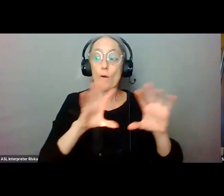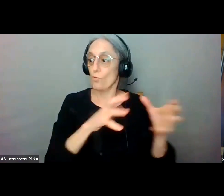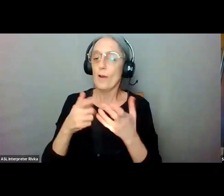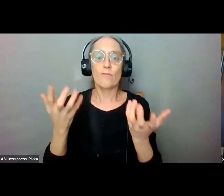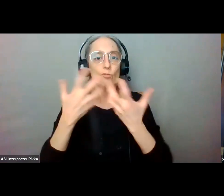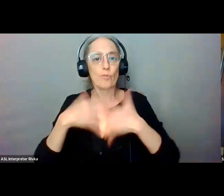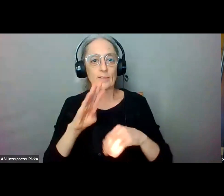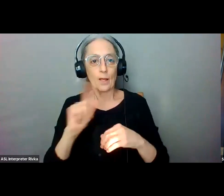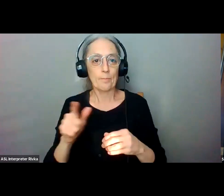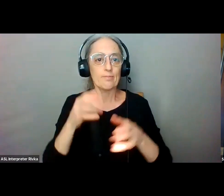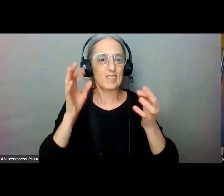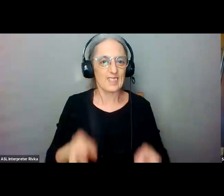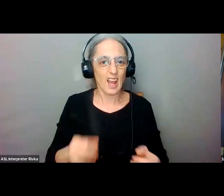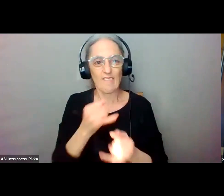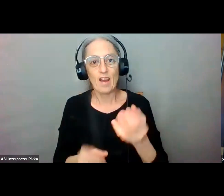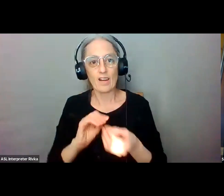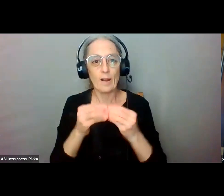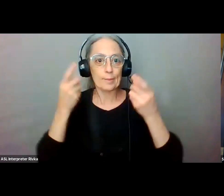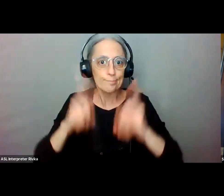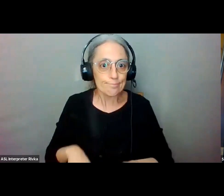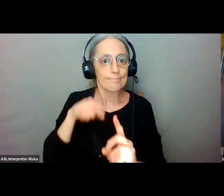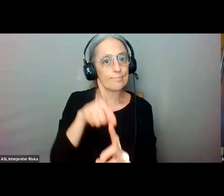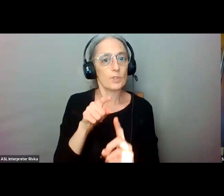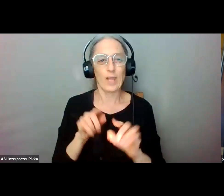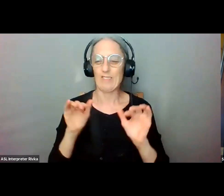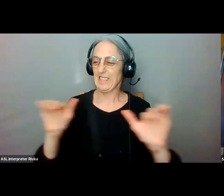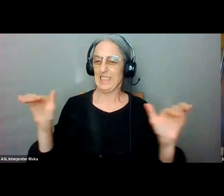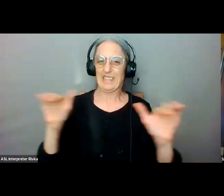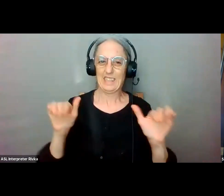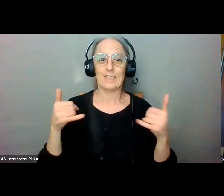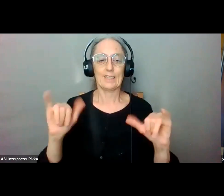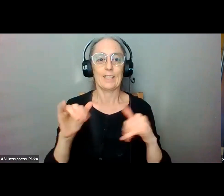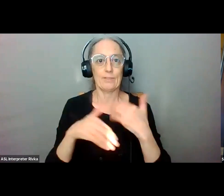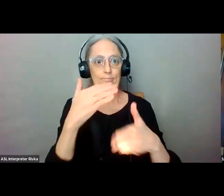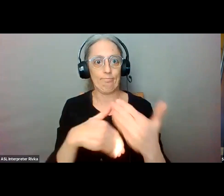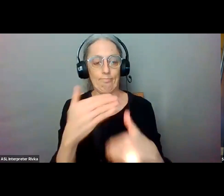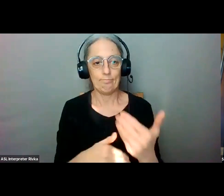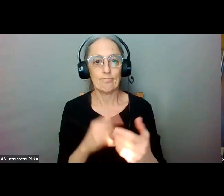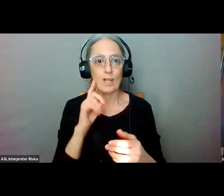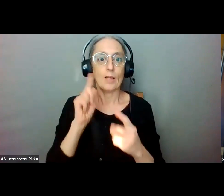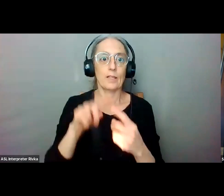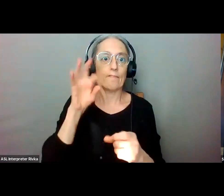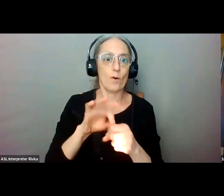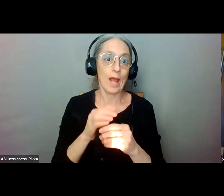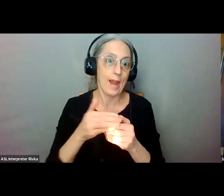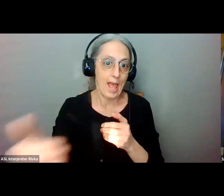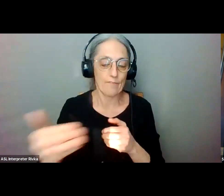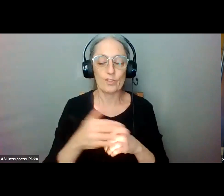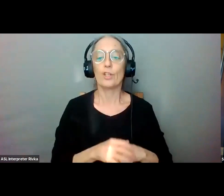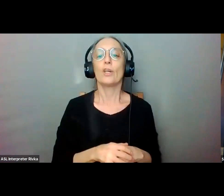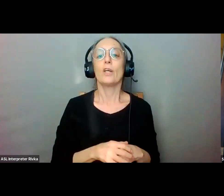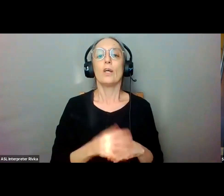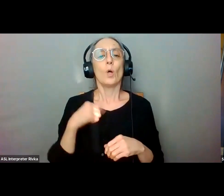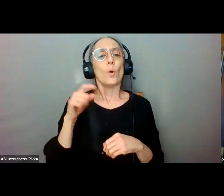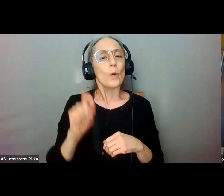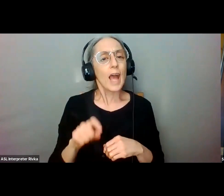you know the important thing for us as advocates is that we need to be able to to impress upon all of our state representatives